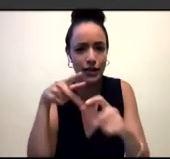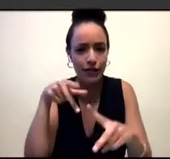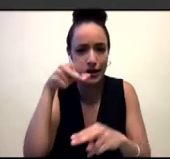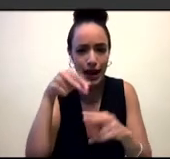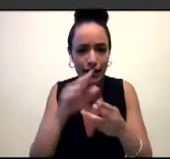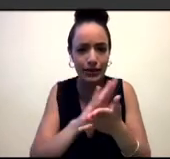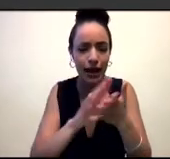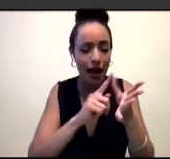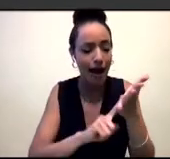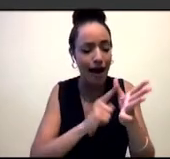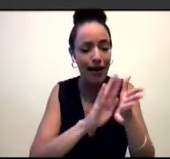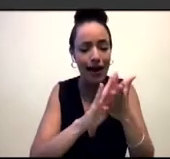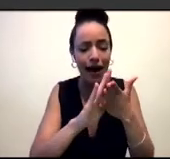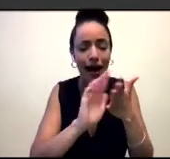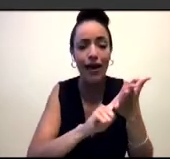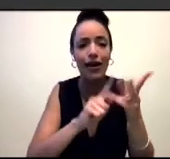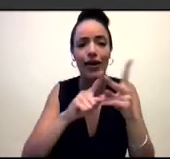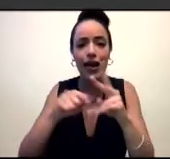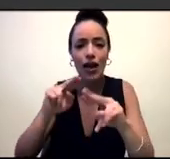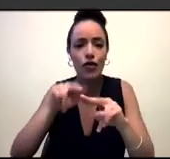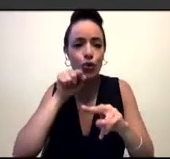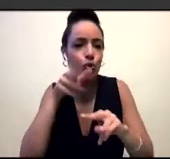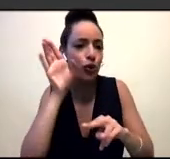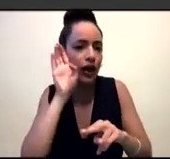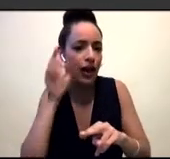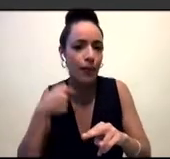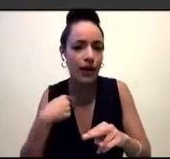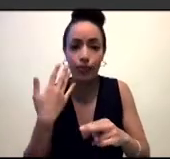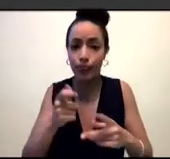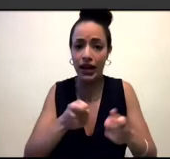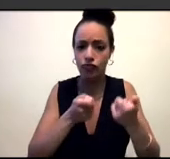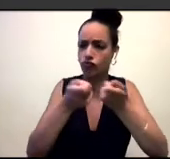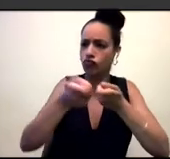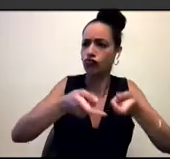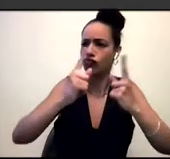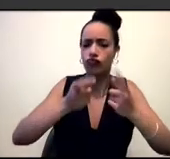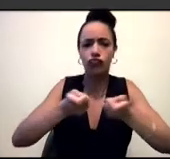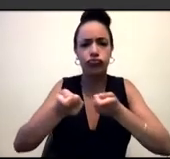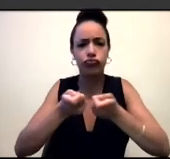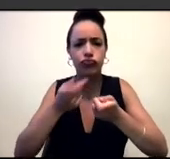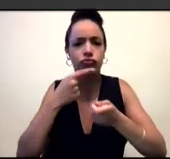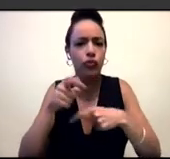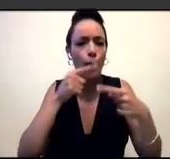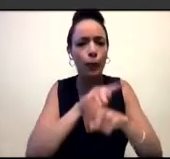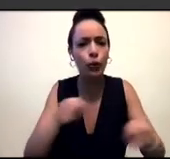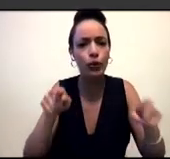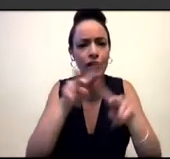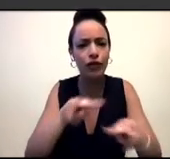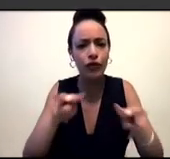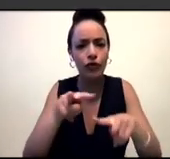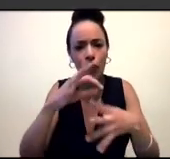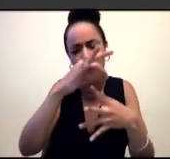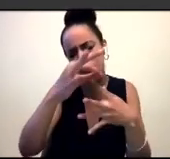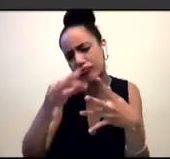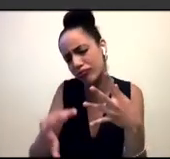anthology. Additionally, Fatma has directed music videos for recording artists like Jamila Woods and Jaidena, and